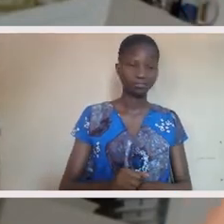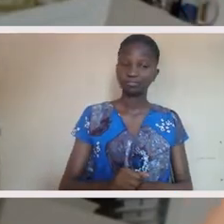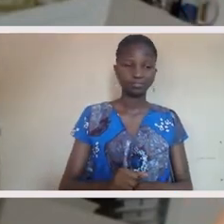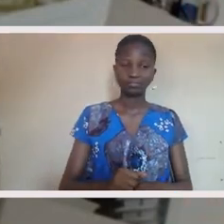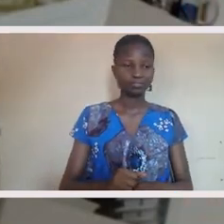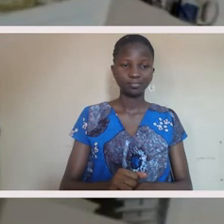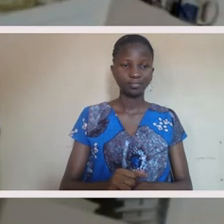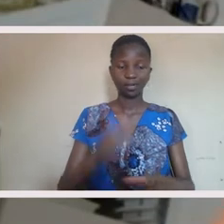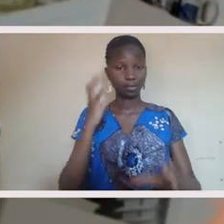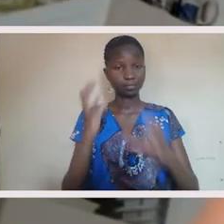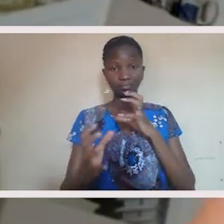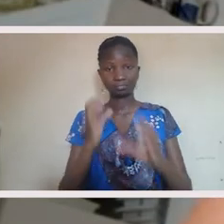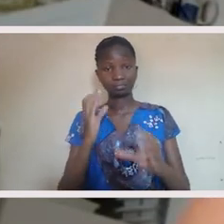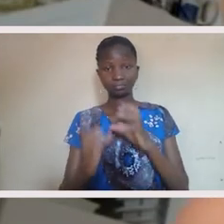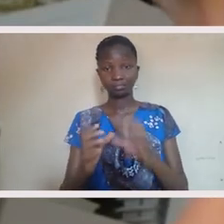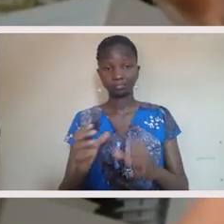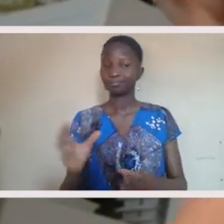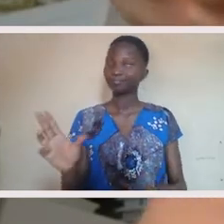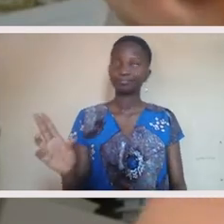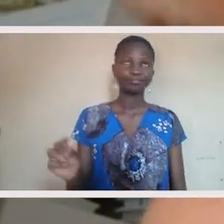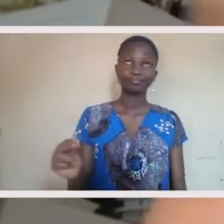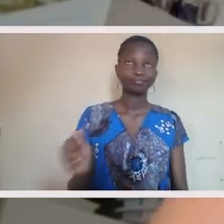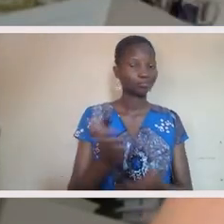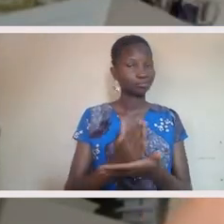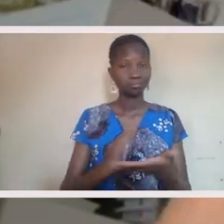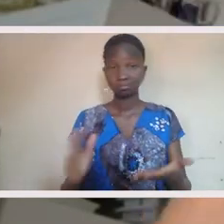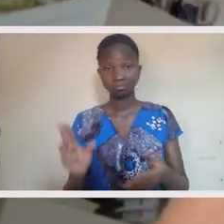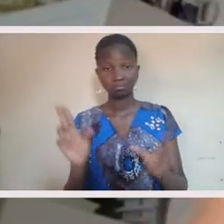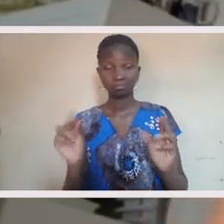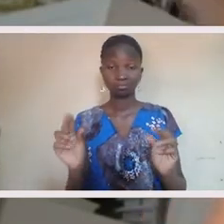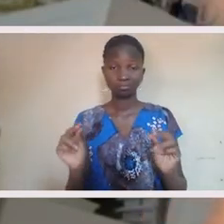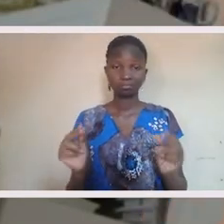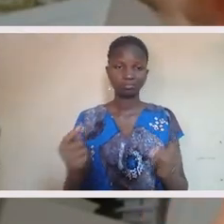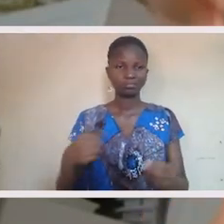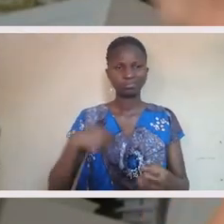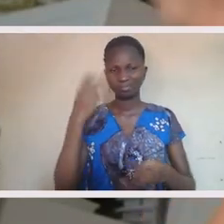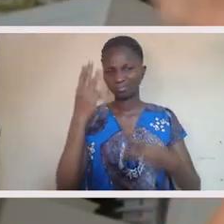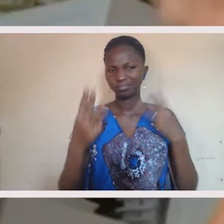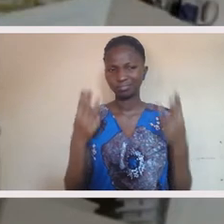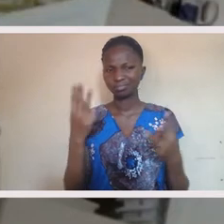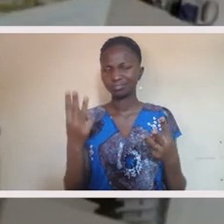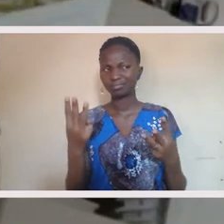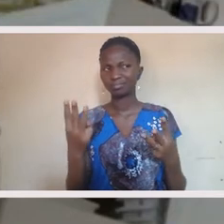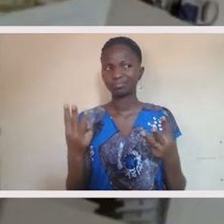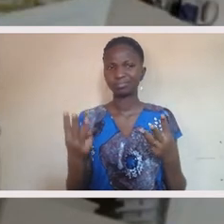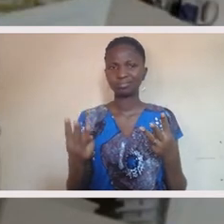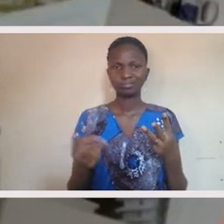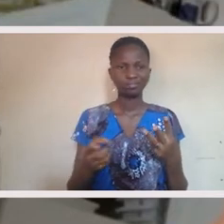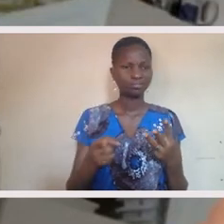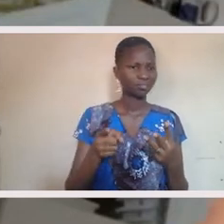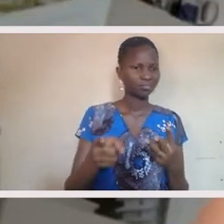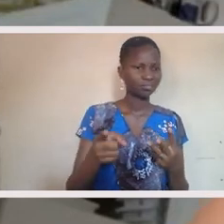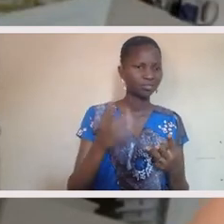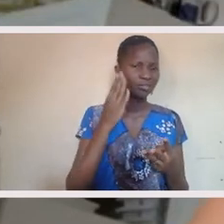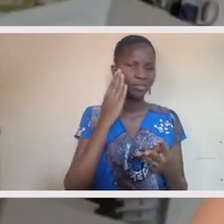for communication, you know, sharing, unpacking or whatever. And I'm just wondering, is